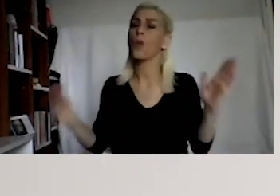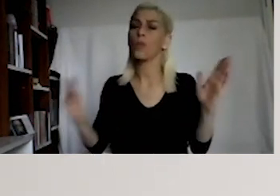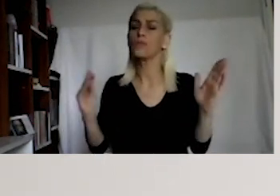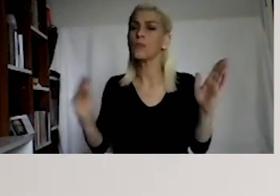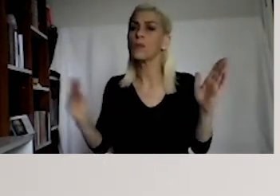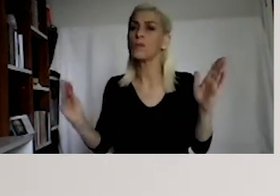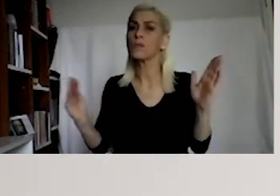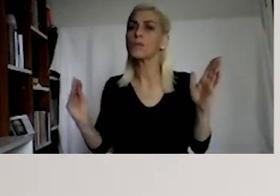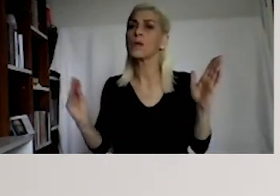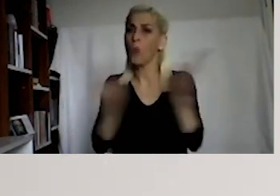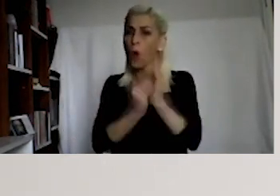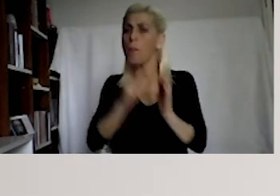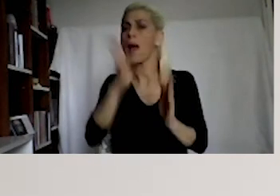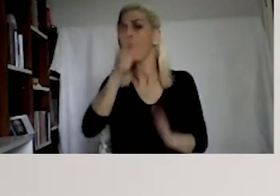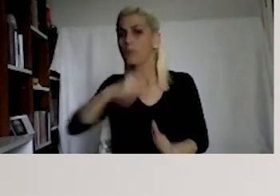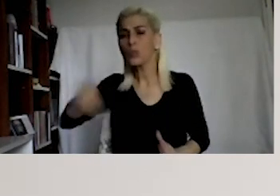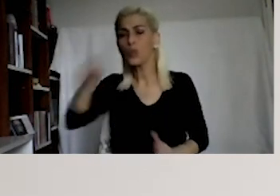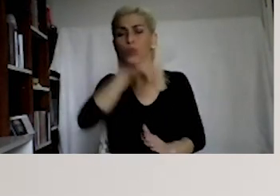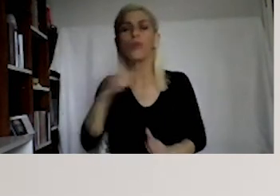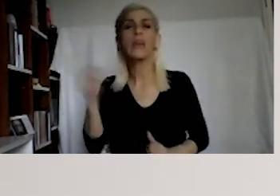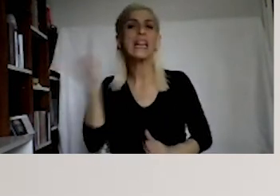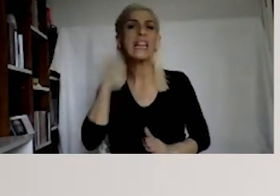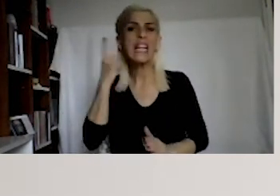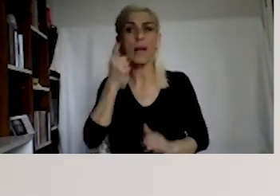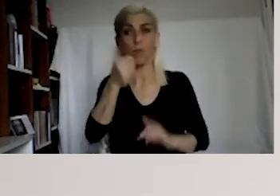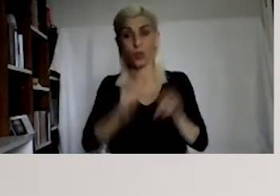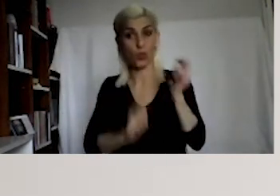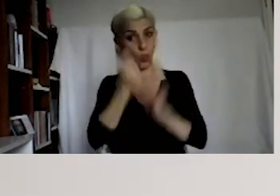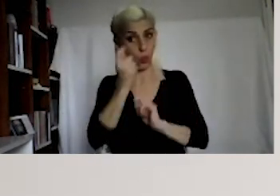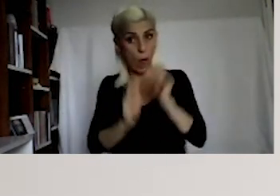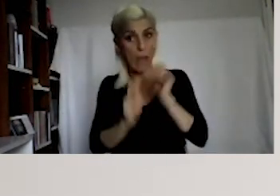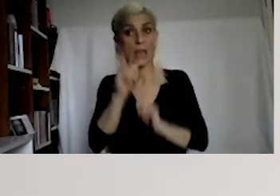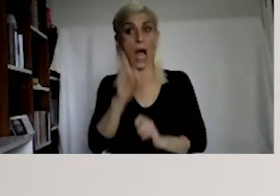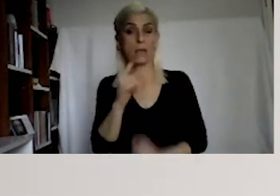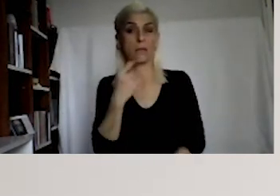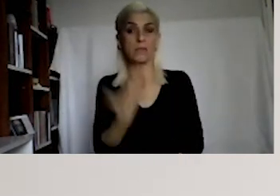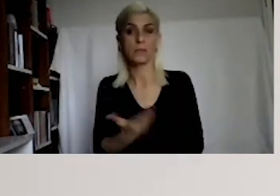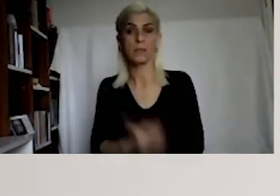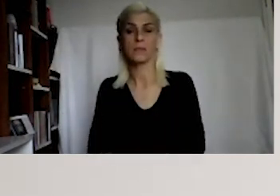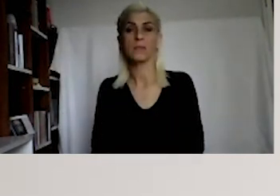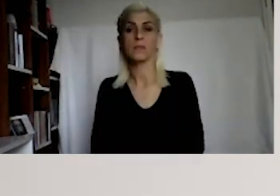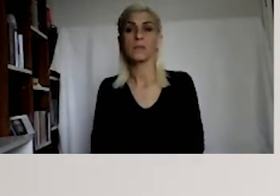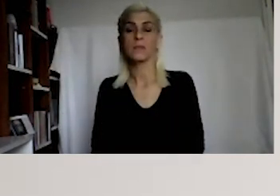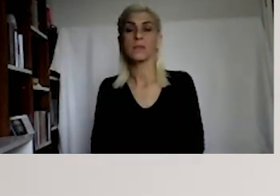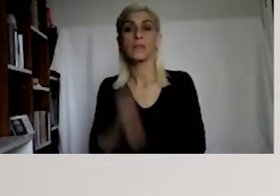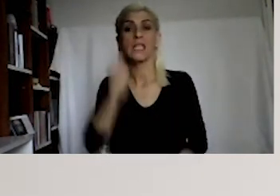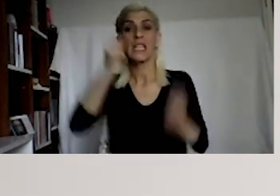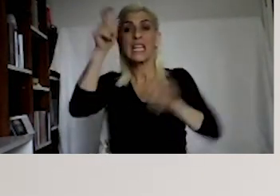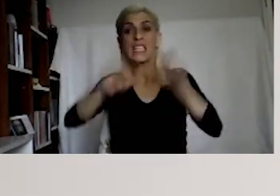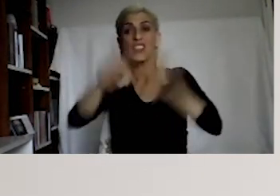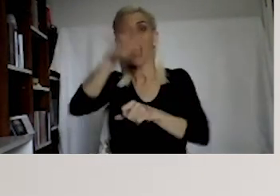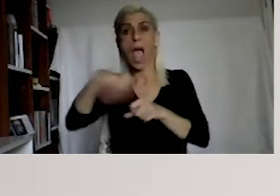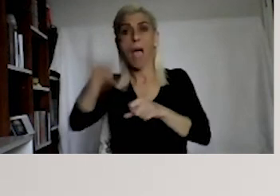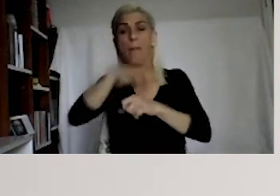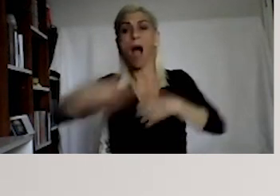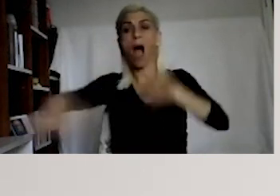Please go ahead and refer to this case if that is interesting to you.